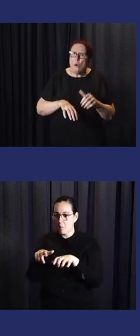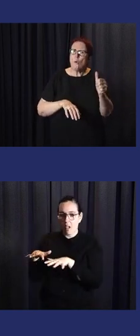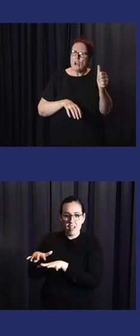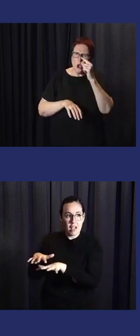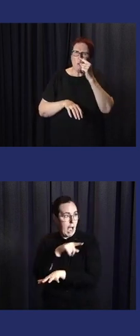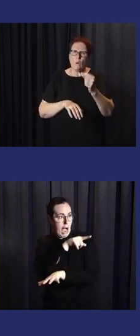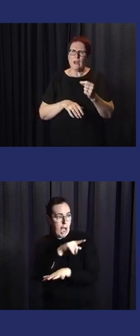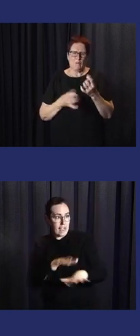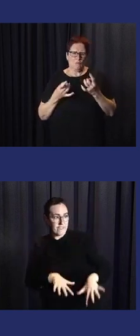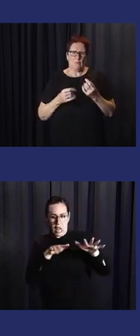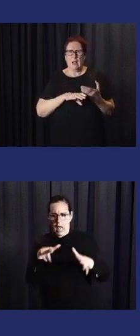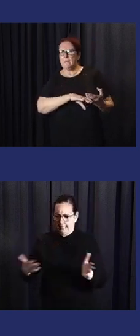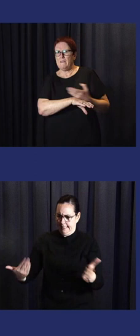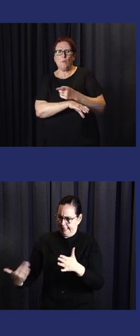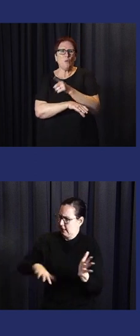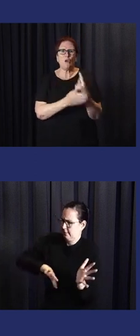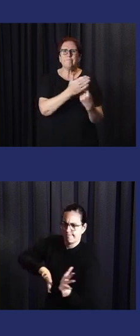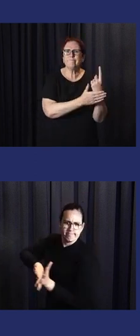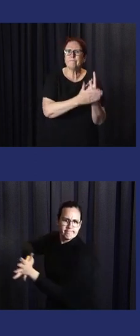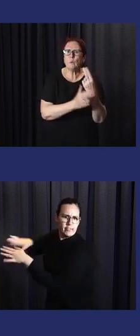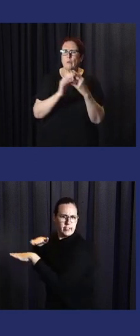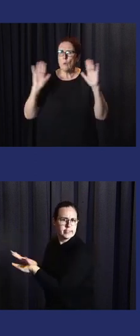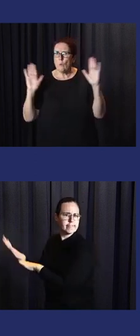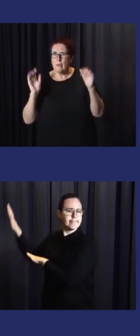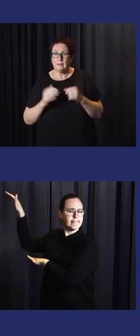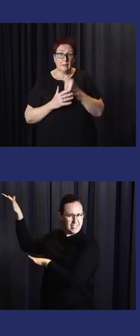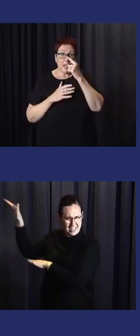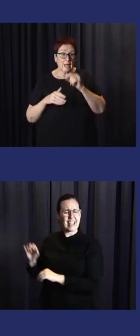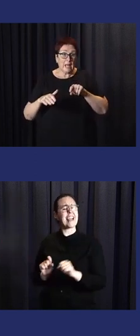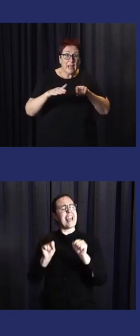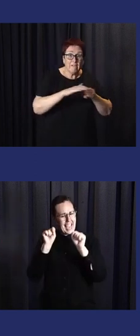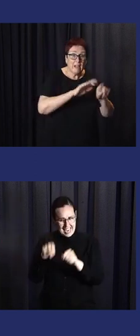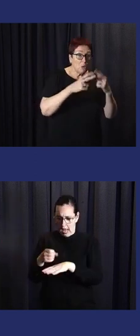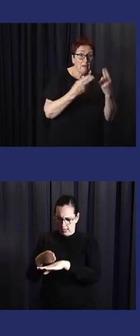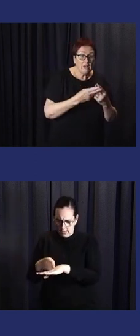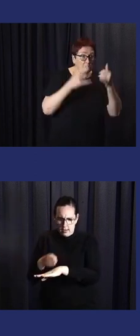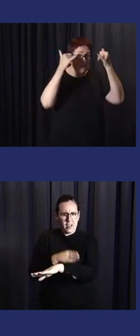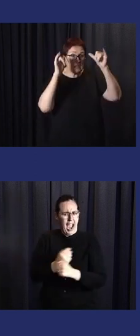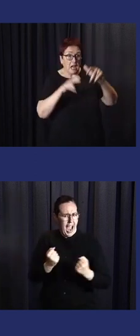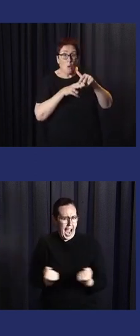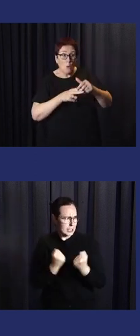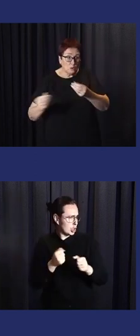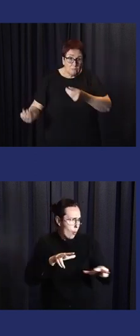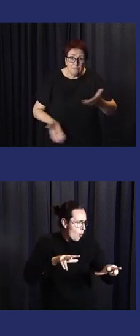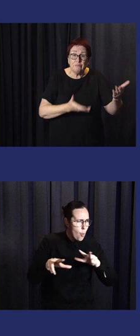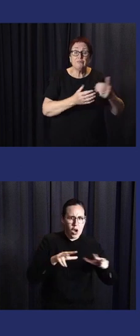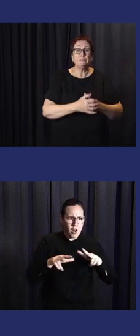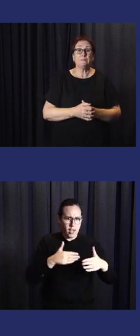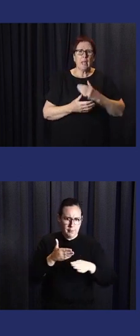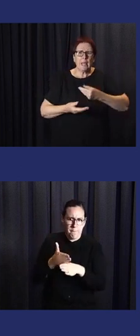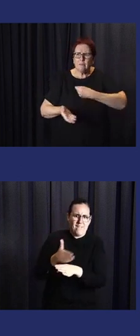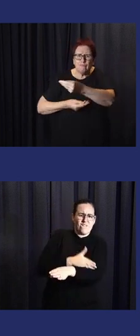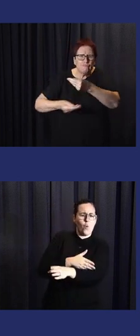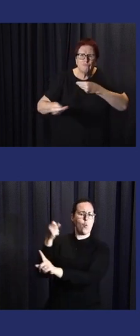have food to eat because of drought? Well, we do know. And there is a lot that we can do to act ahead of these predictable events.